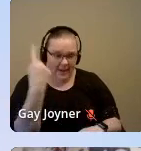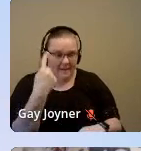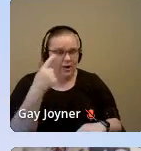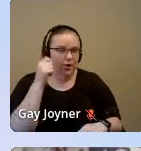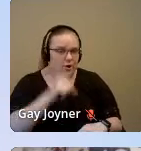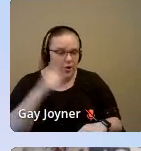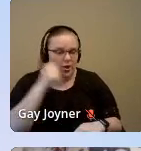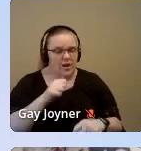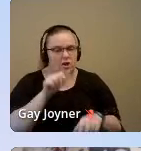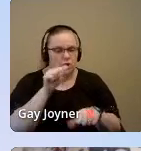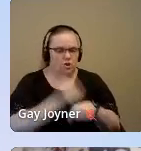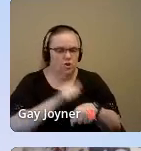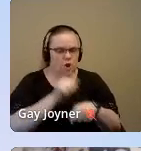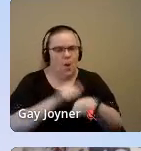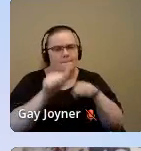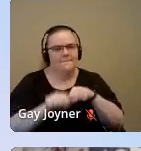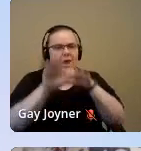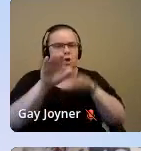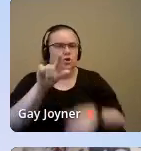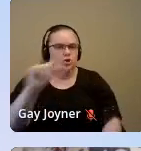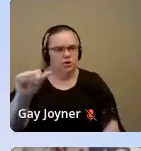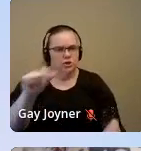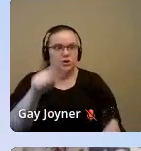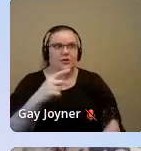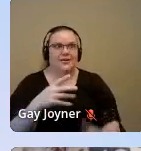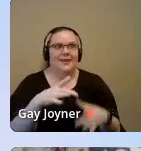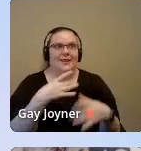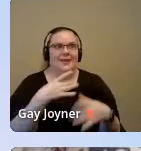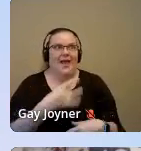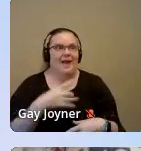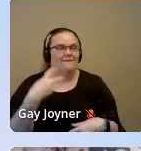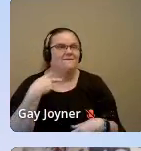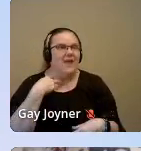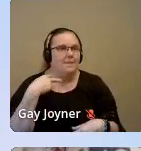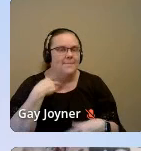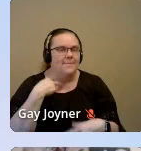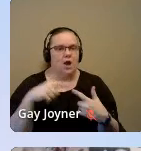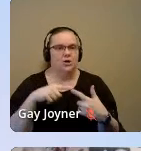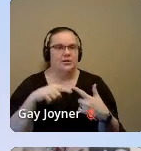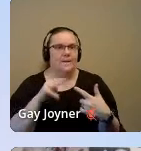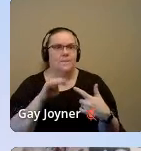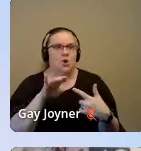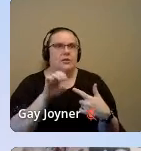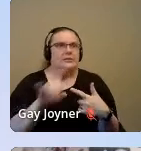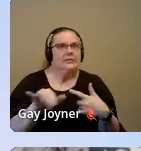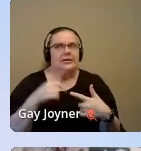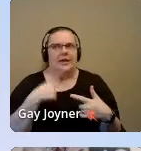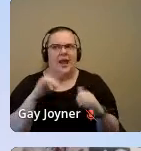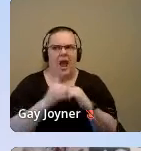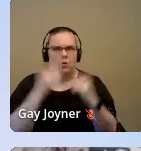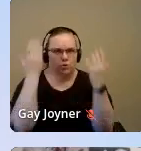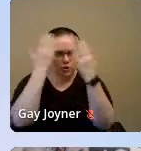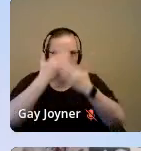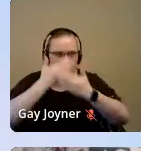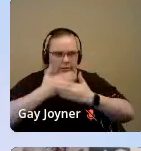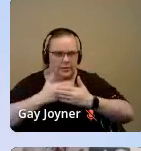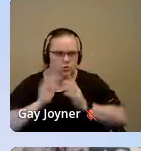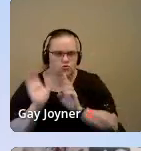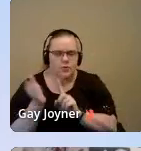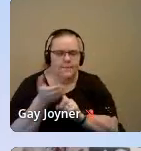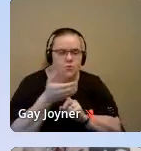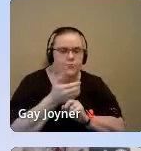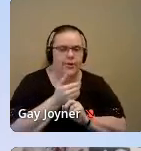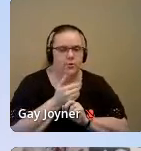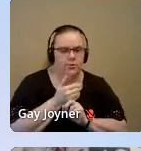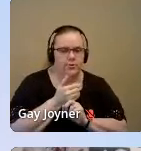Stone Mountain, Georgia. She liked vampires and Morrissey and how darkness wrapped around her like a warm, familiar blanket. She was